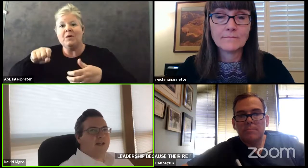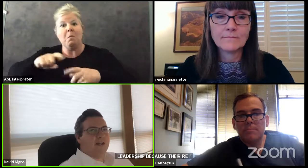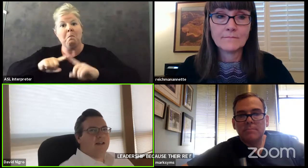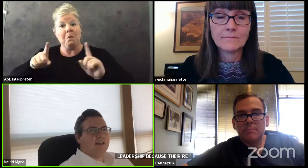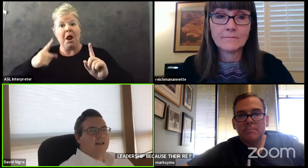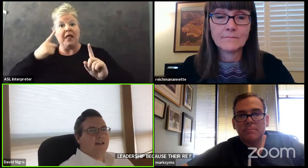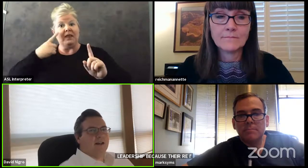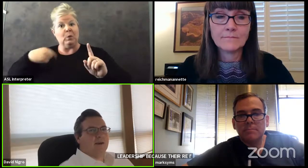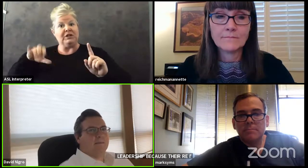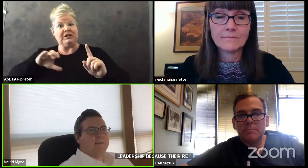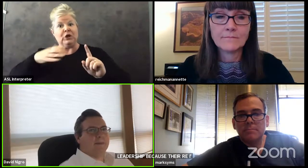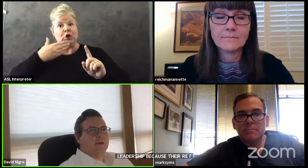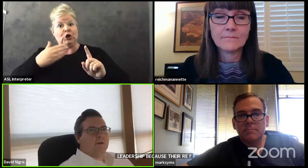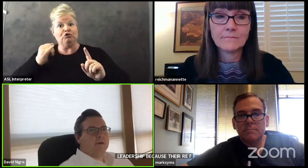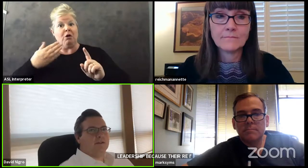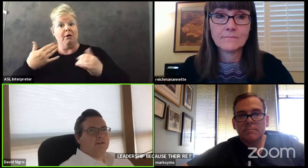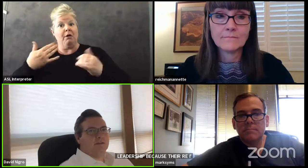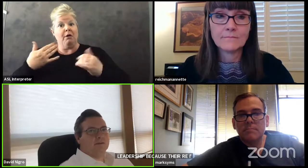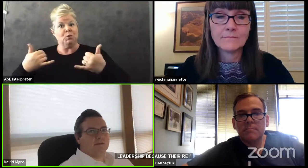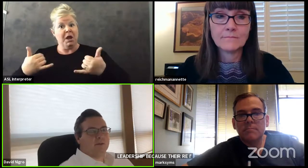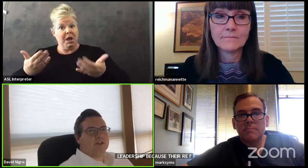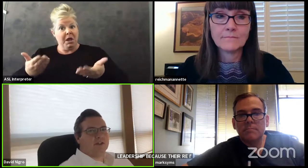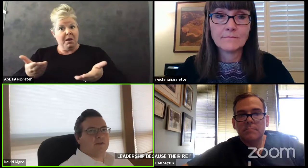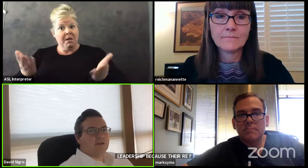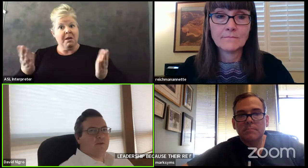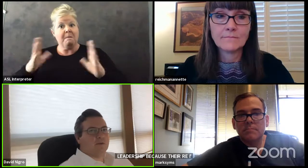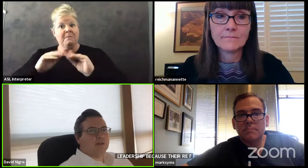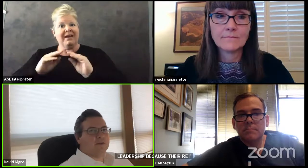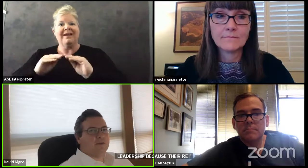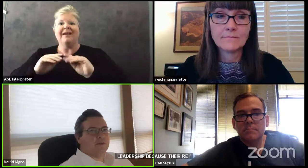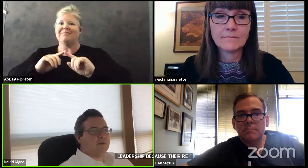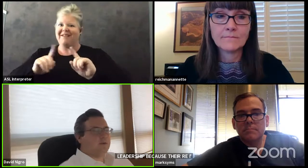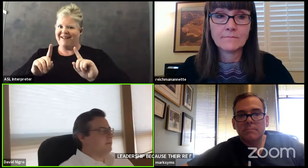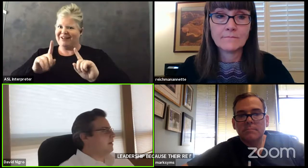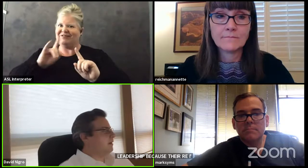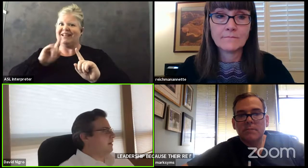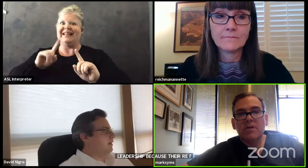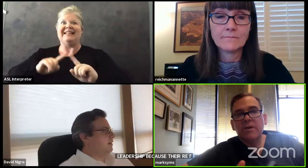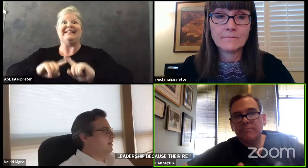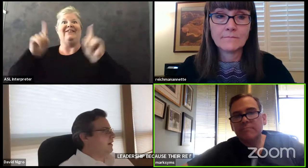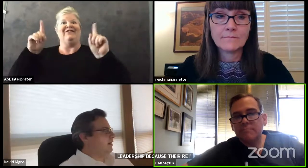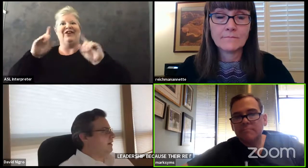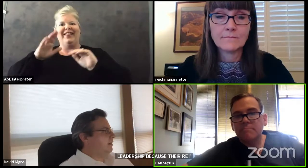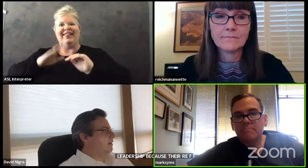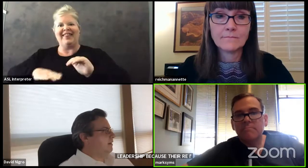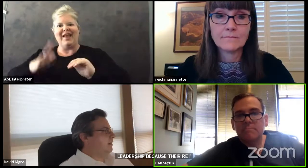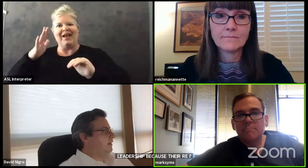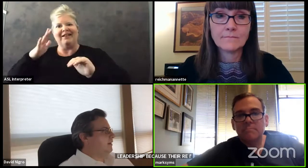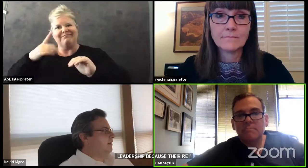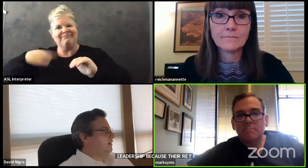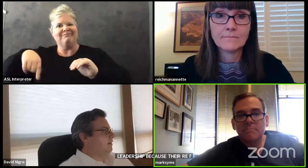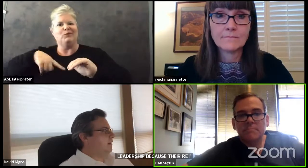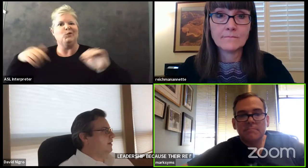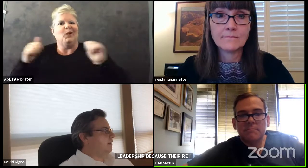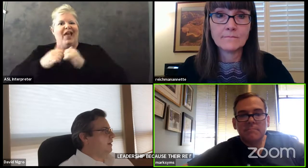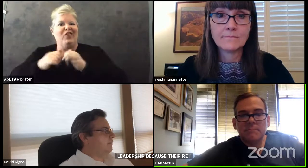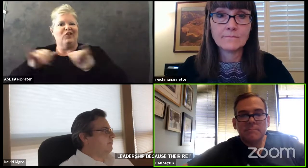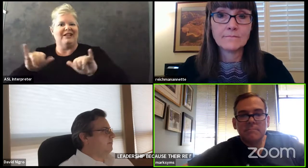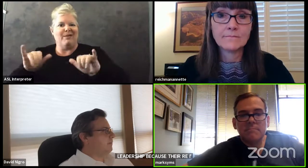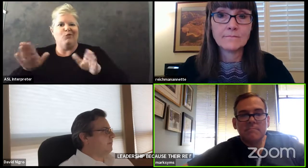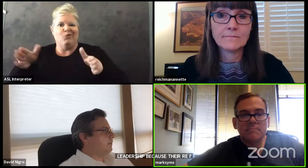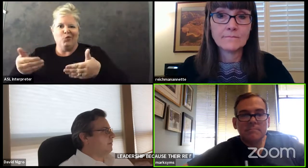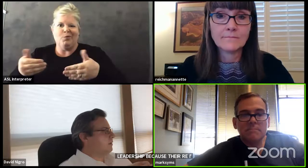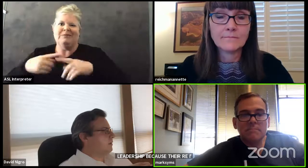job today um you know but it's it's a much different than everyone being in the same room agree in any in any event